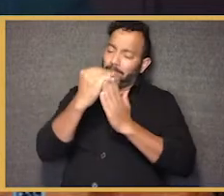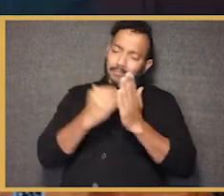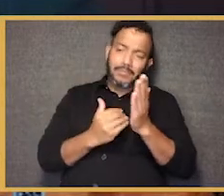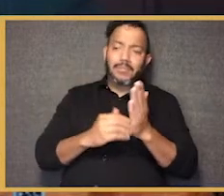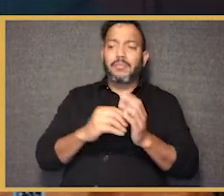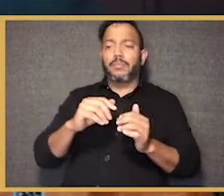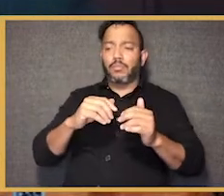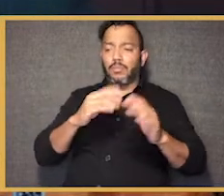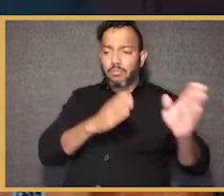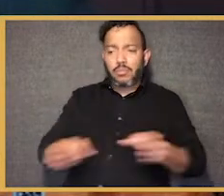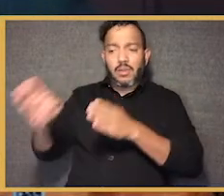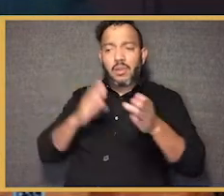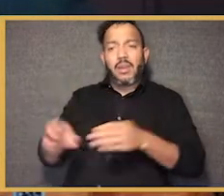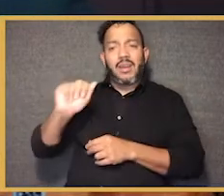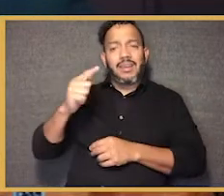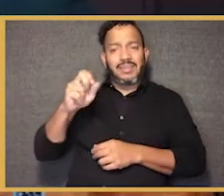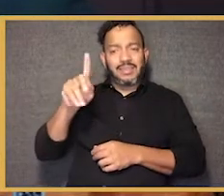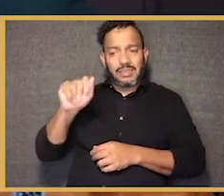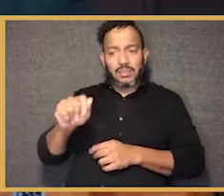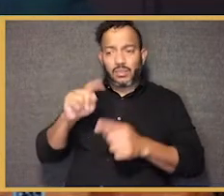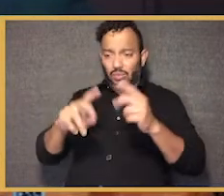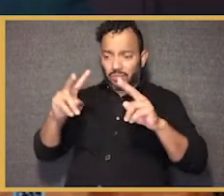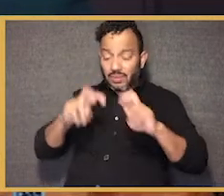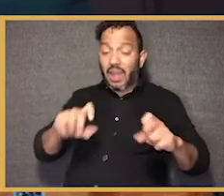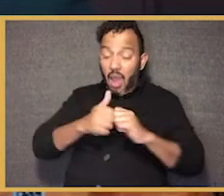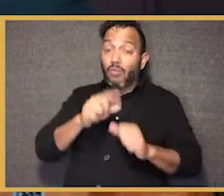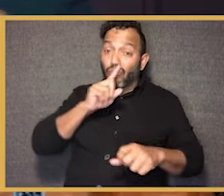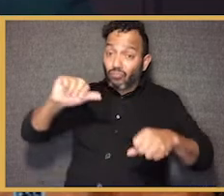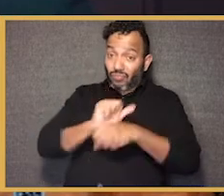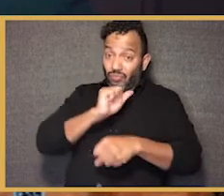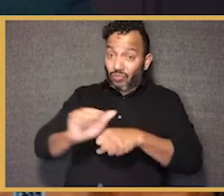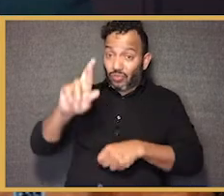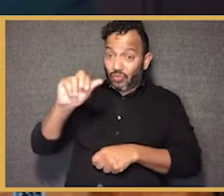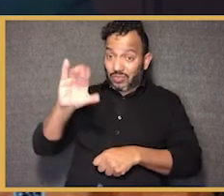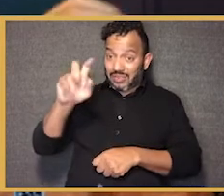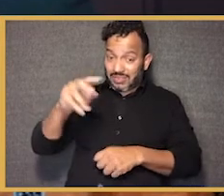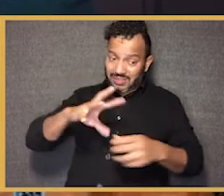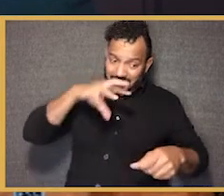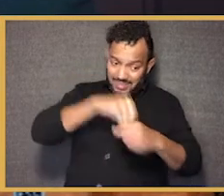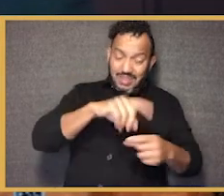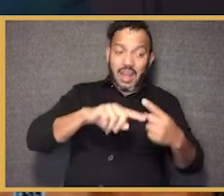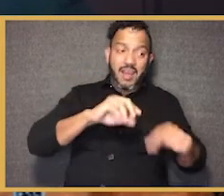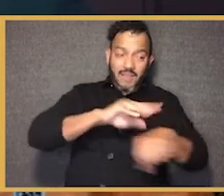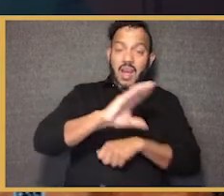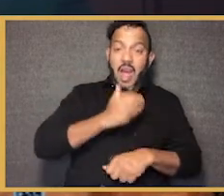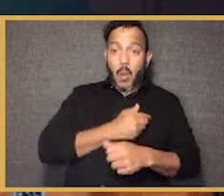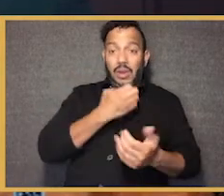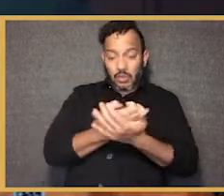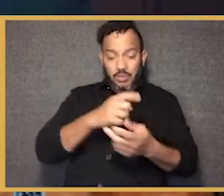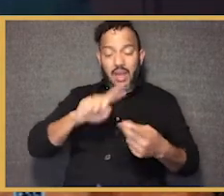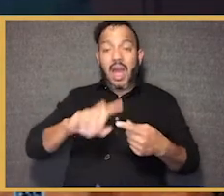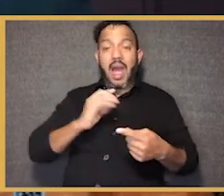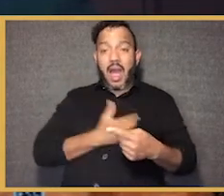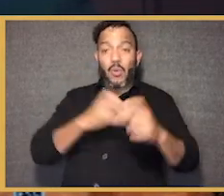broad agenda to address how racism infects our economy, our education